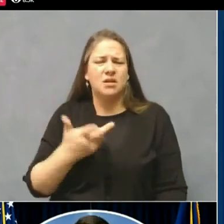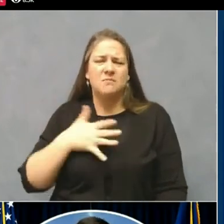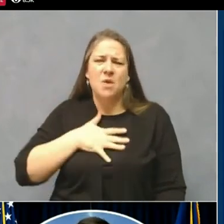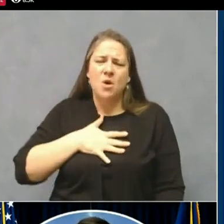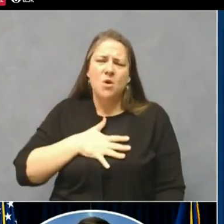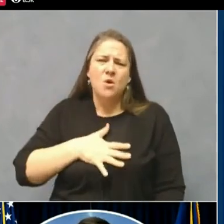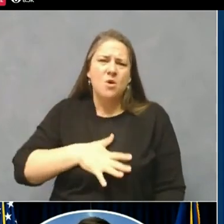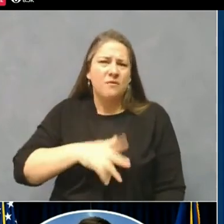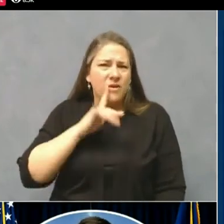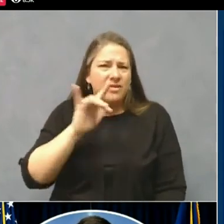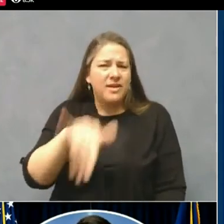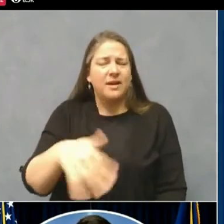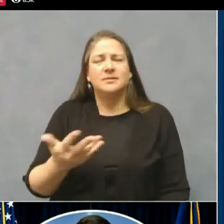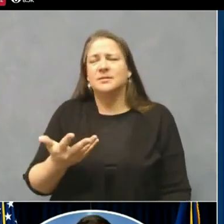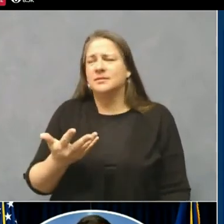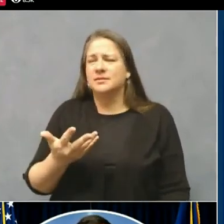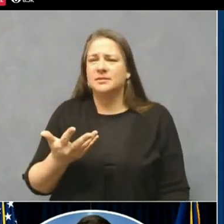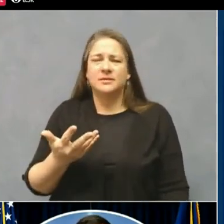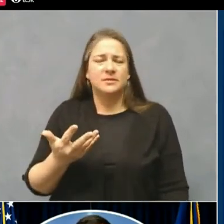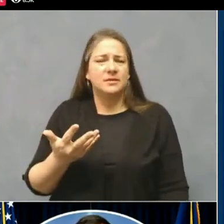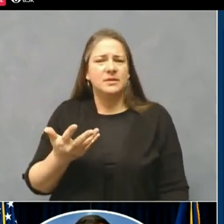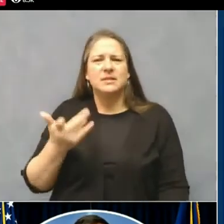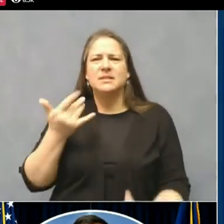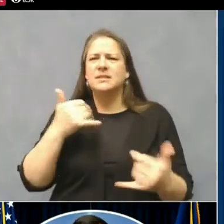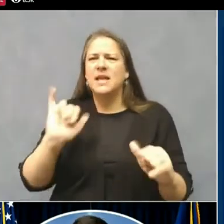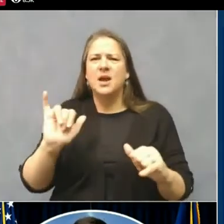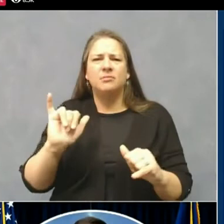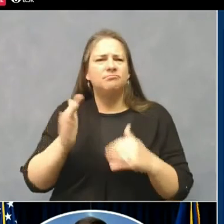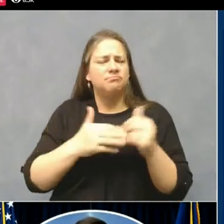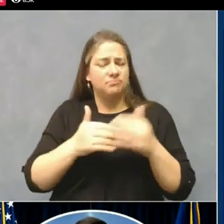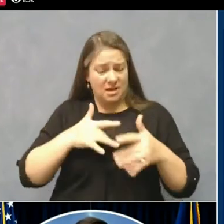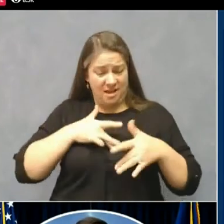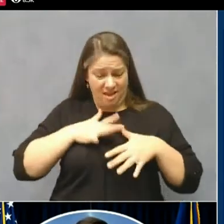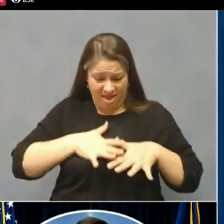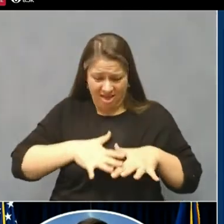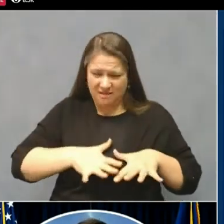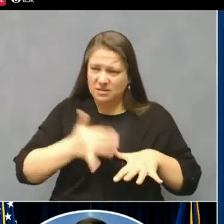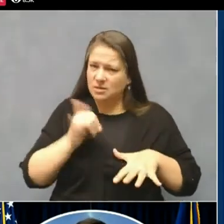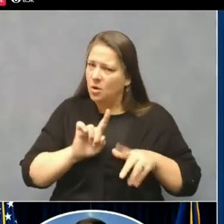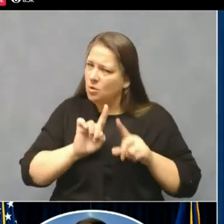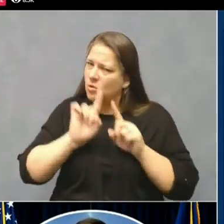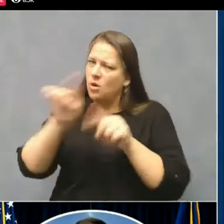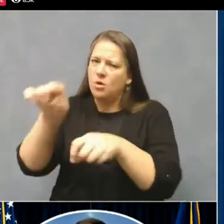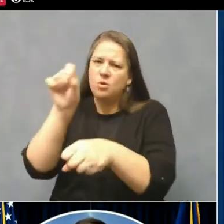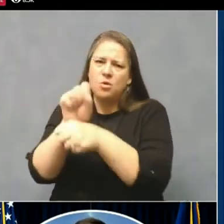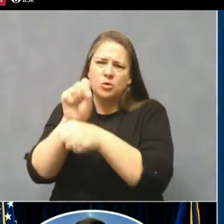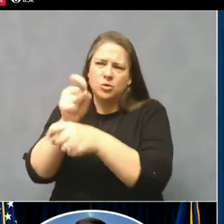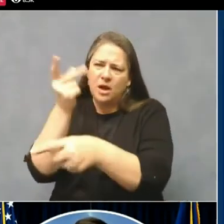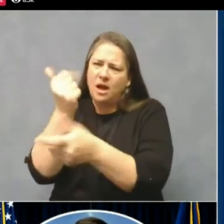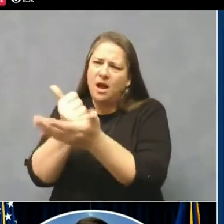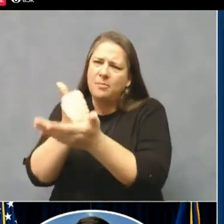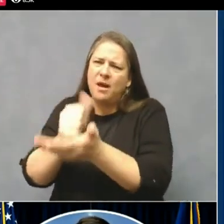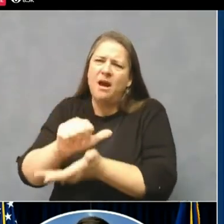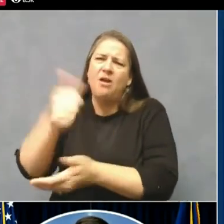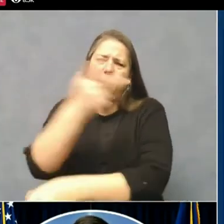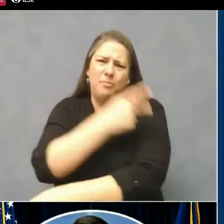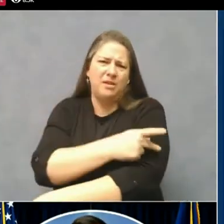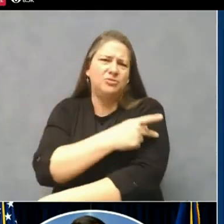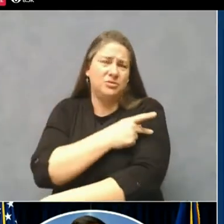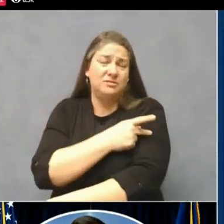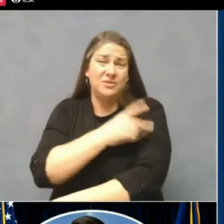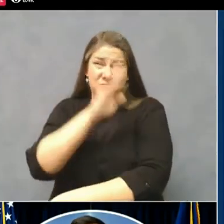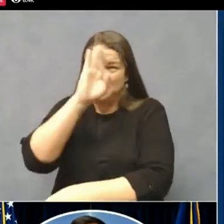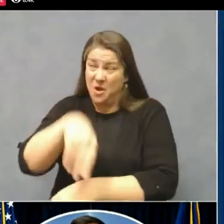mourning this loss, they're still showing up to help other patients. Probably knowing what happened to Michael could happen to them, but